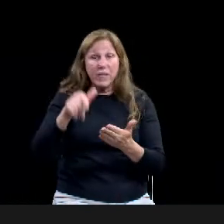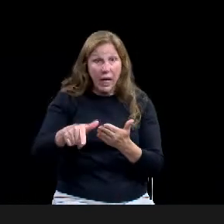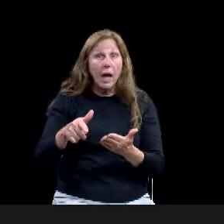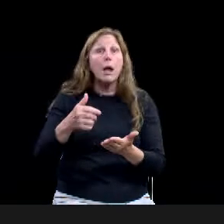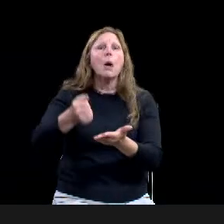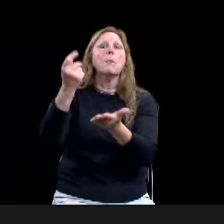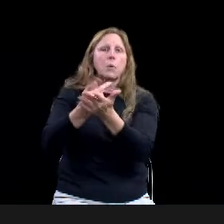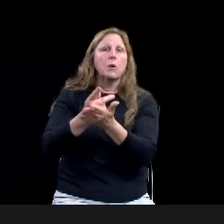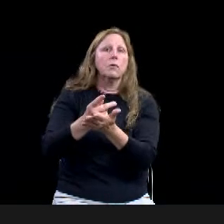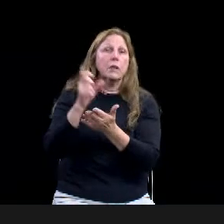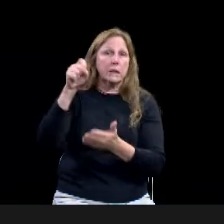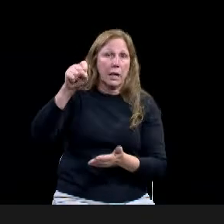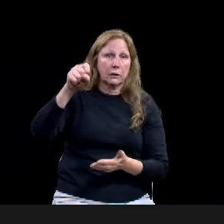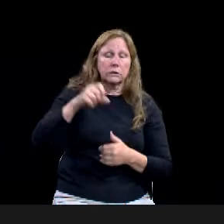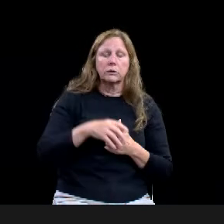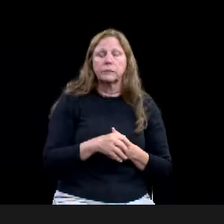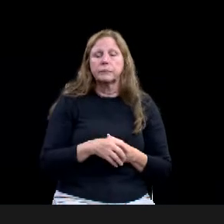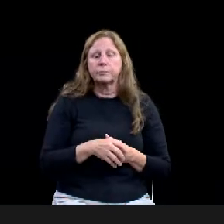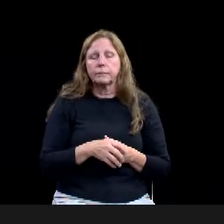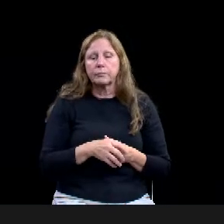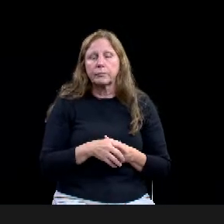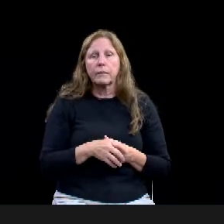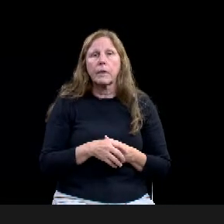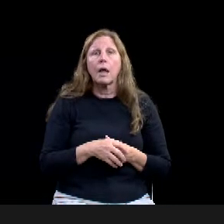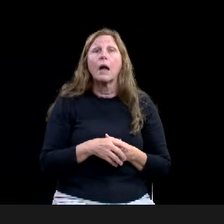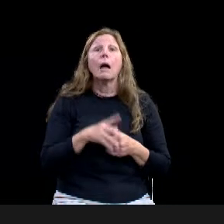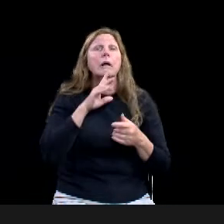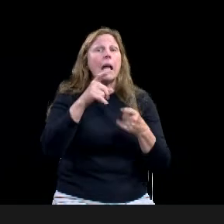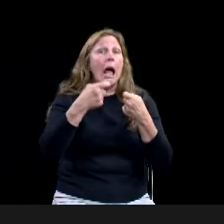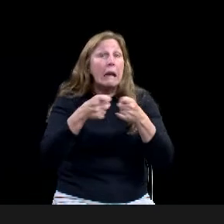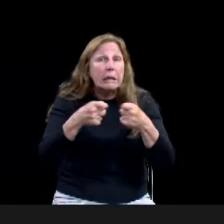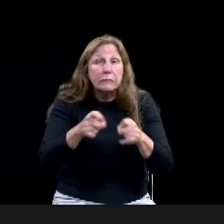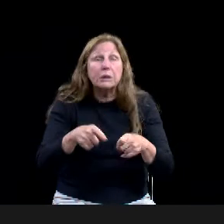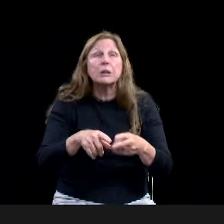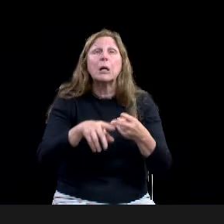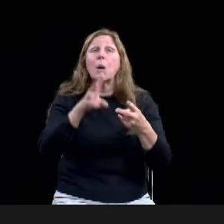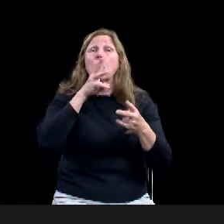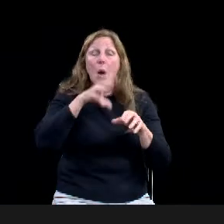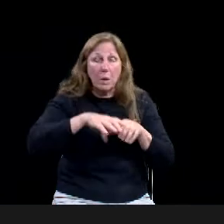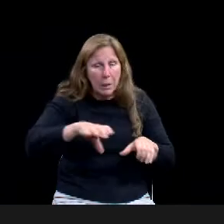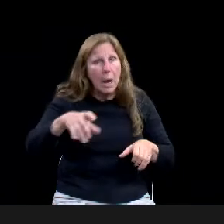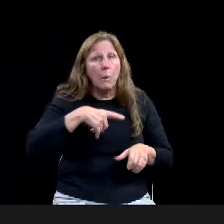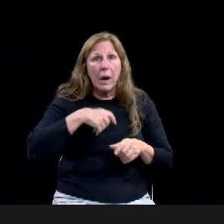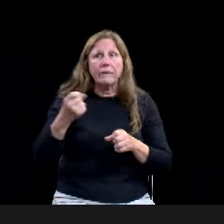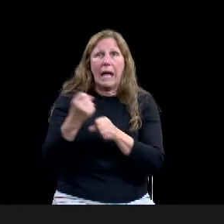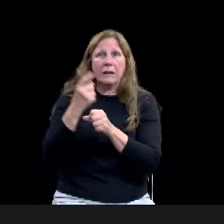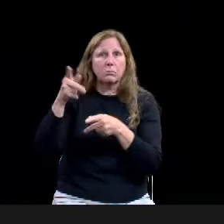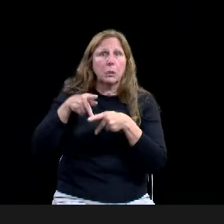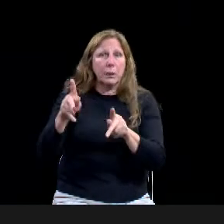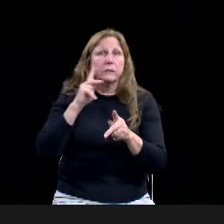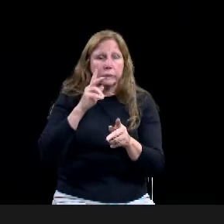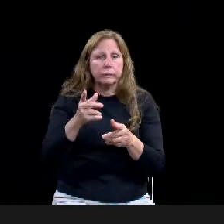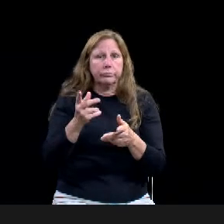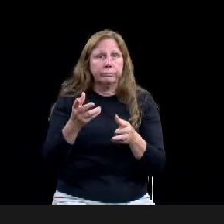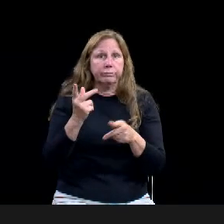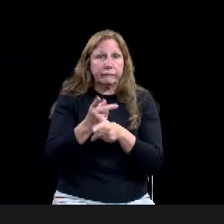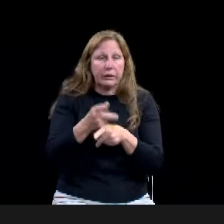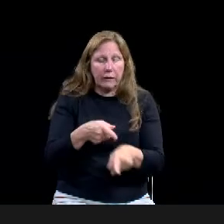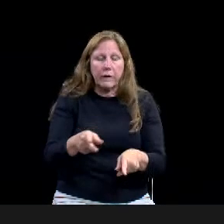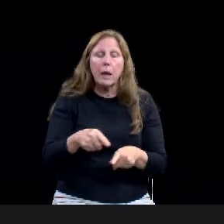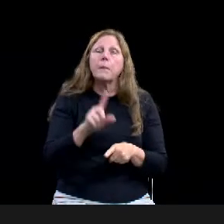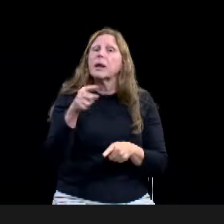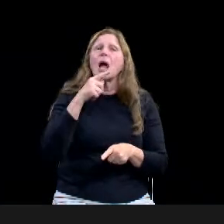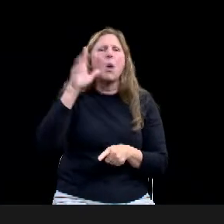then, um, not only Baylor, but city staff and plan commission felt like there needed to be some sort of connectivity, uh, through there, uh,